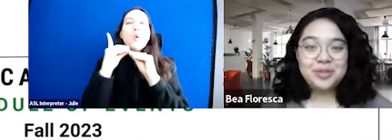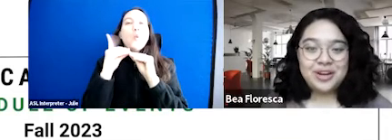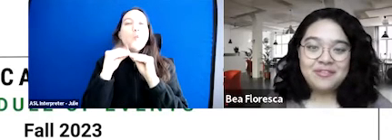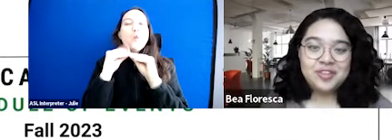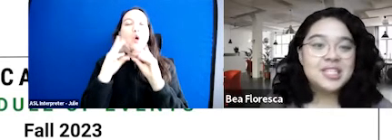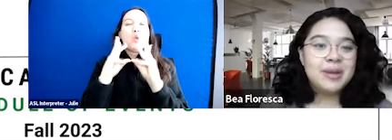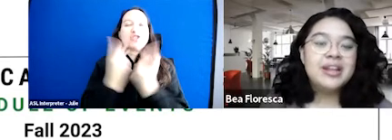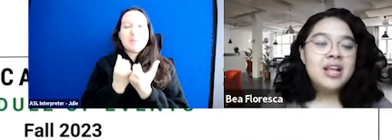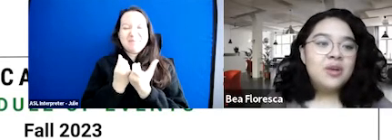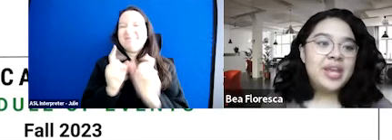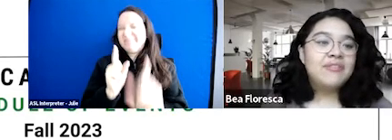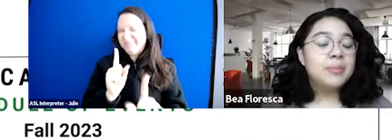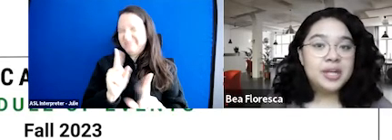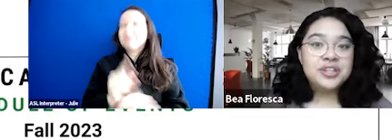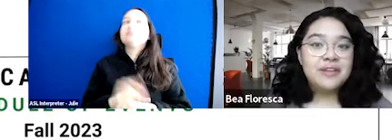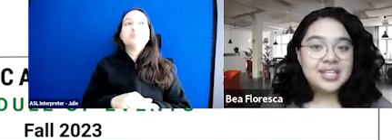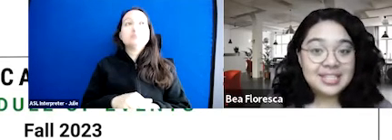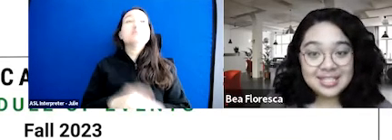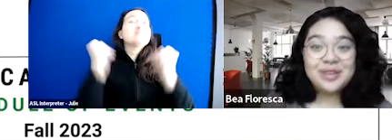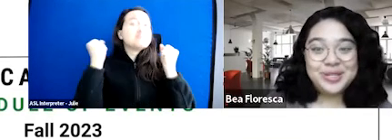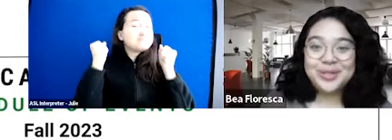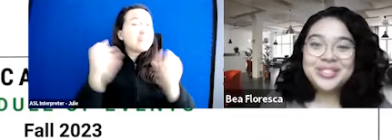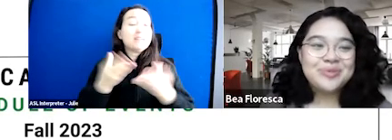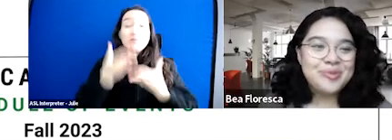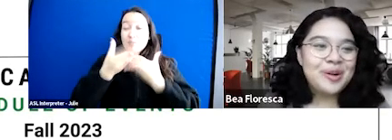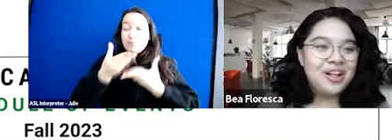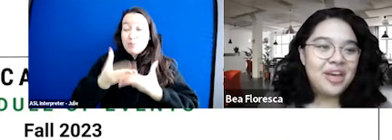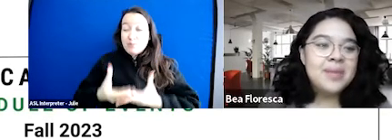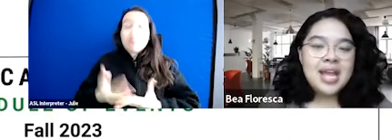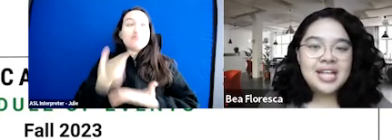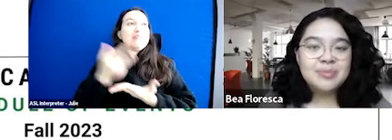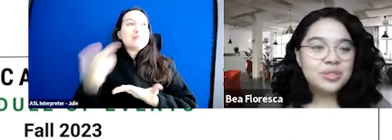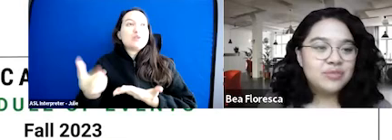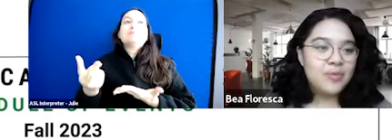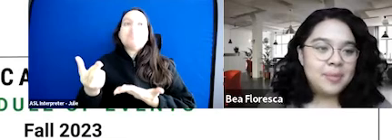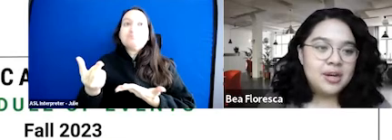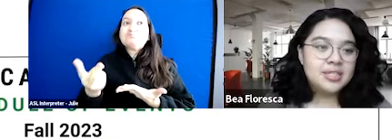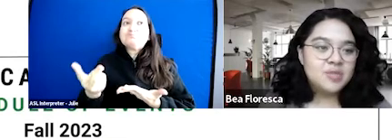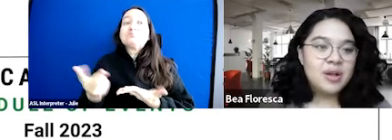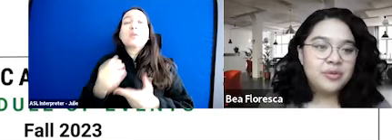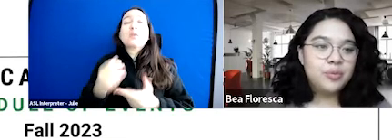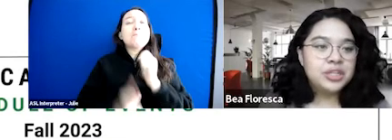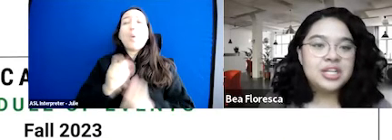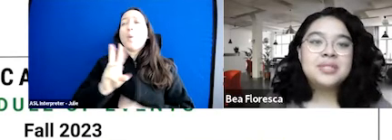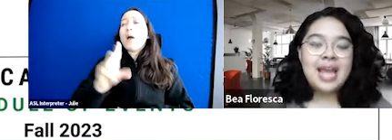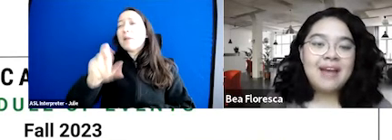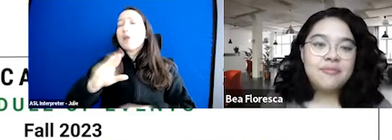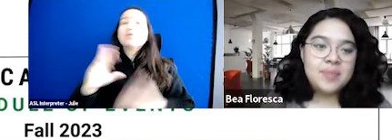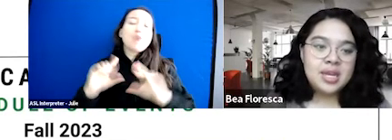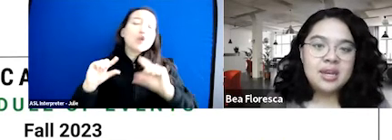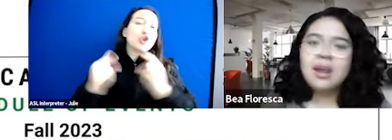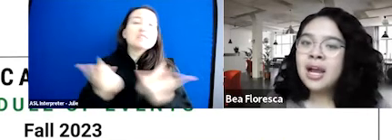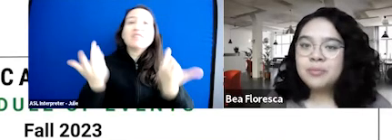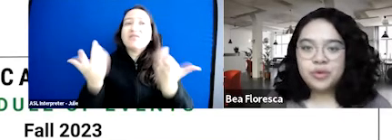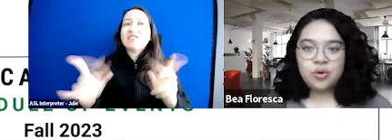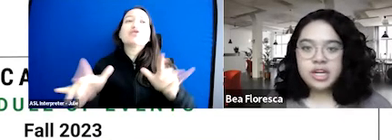workshop that I will share after this, but we have a bunch of existing resources, as we will call them, as most of the webinars and small group workshops have